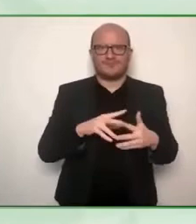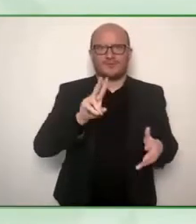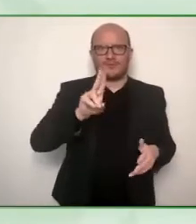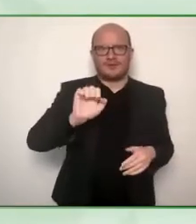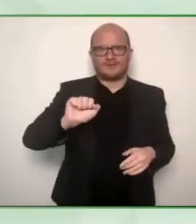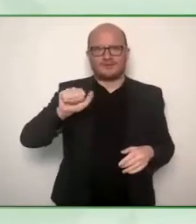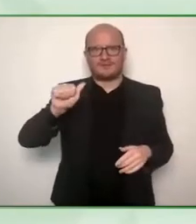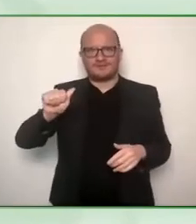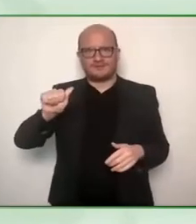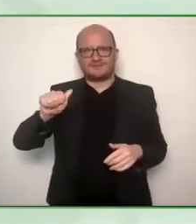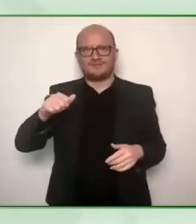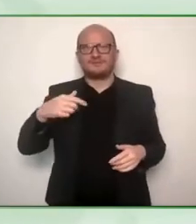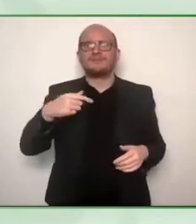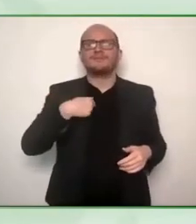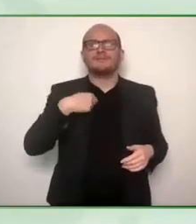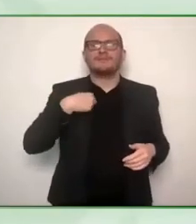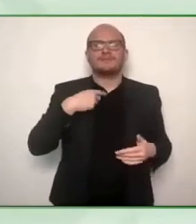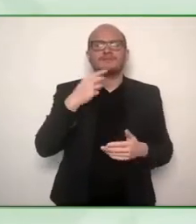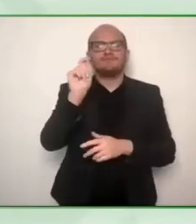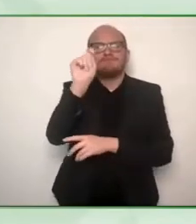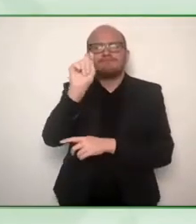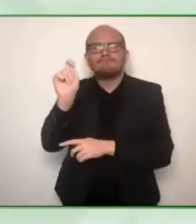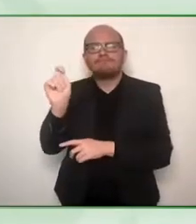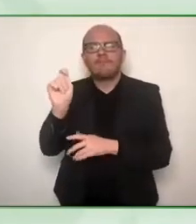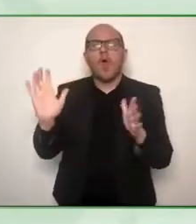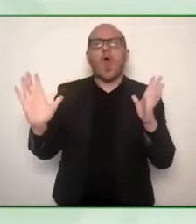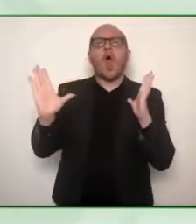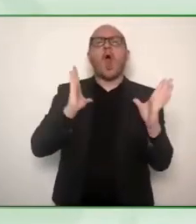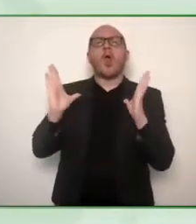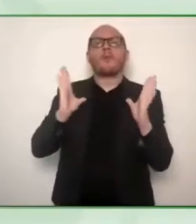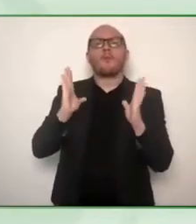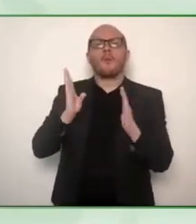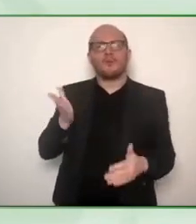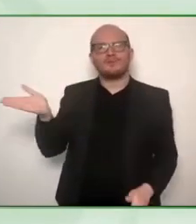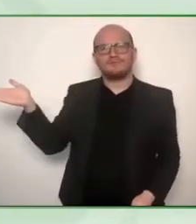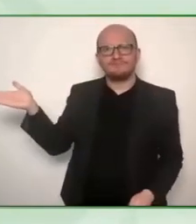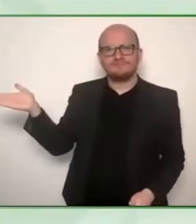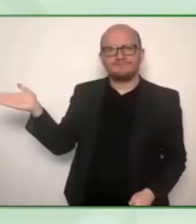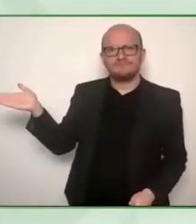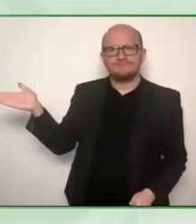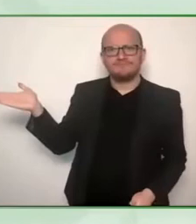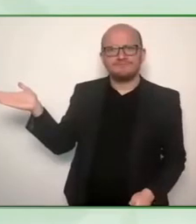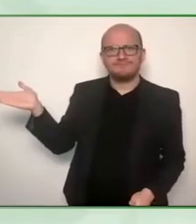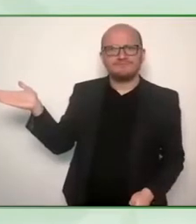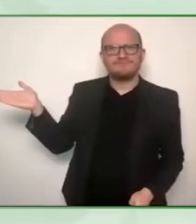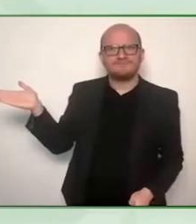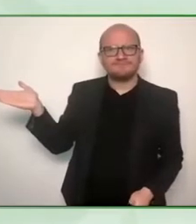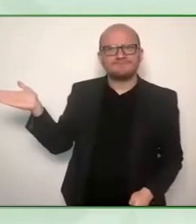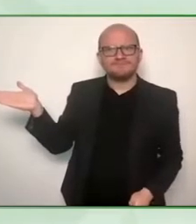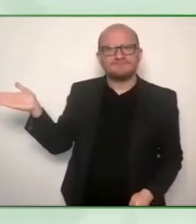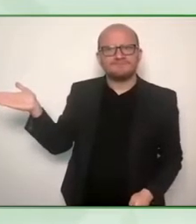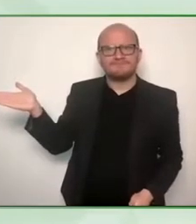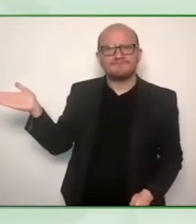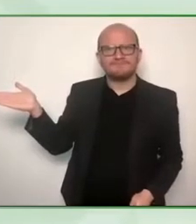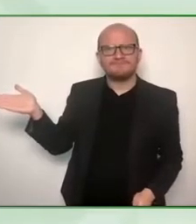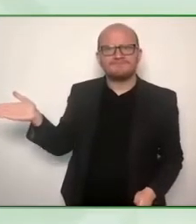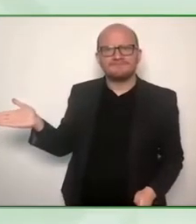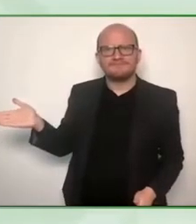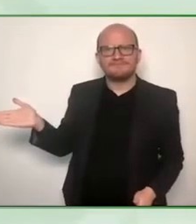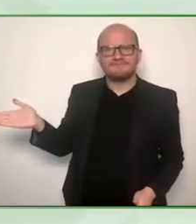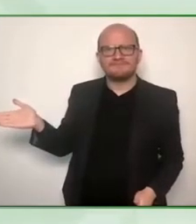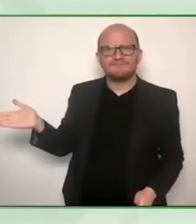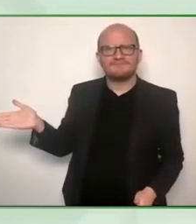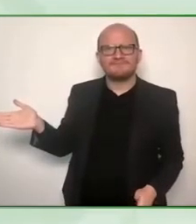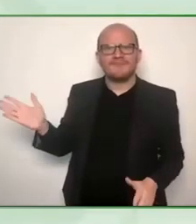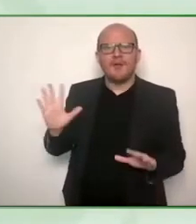Hollywood right on top because that what came to my ears first how do you change perspectives how do you change pictures of people with disabilities